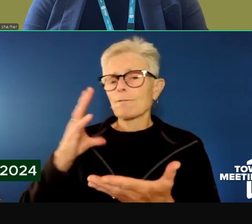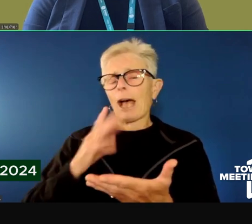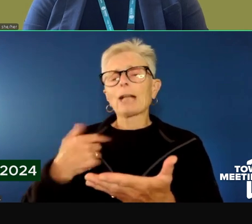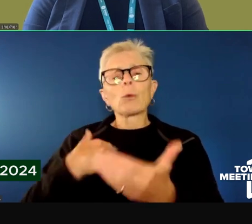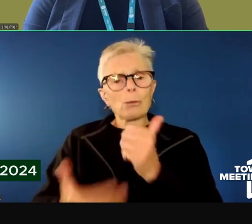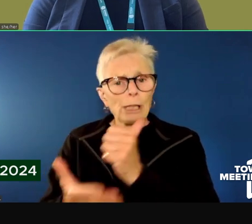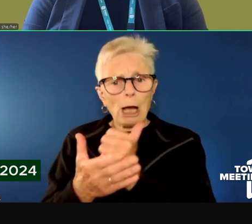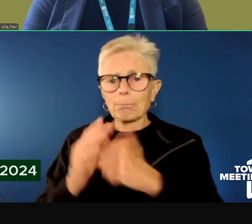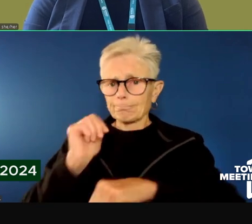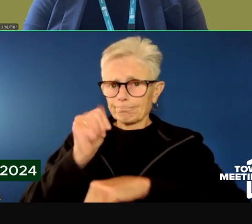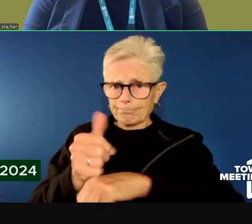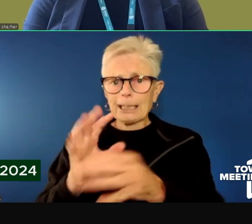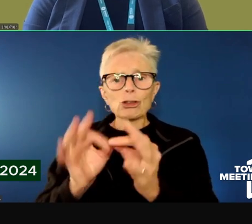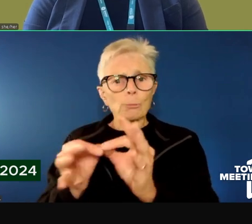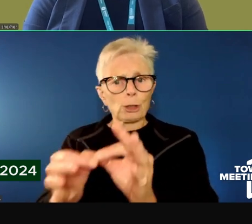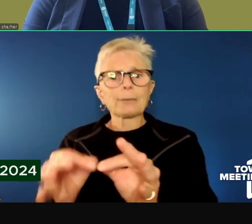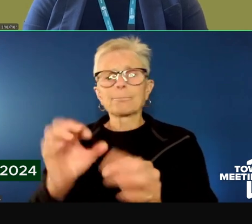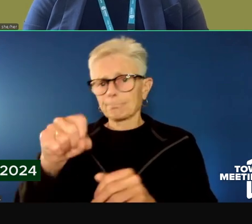the interpretation as needed.